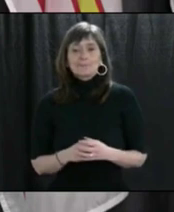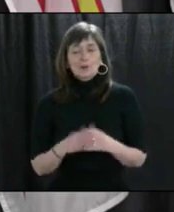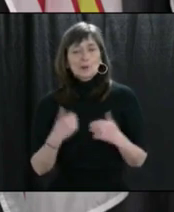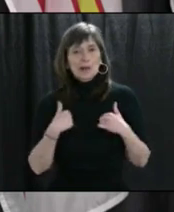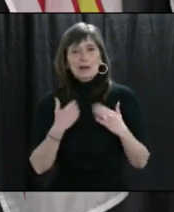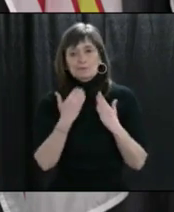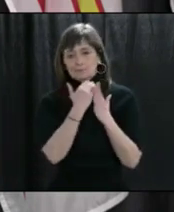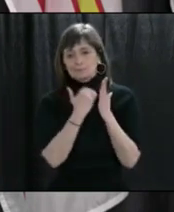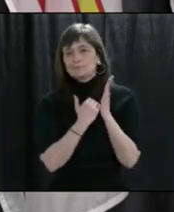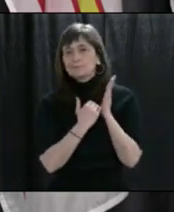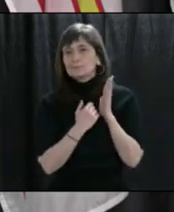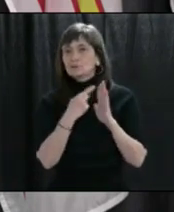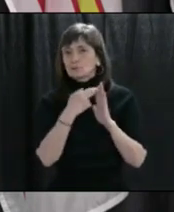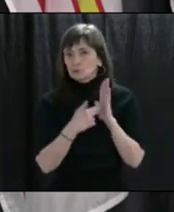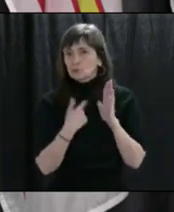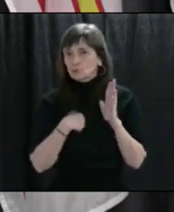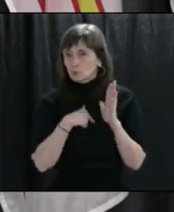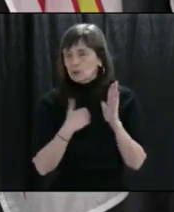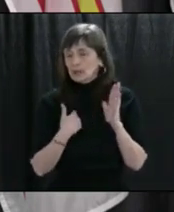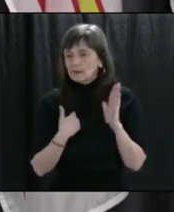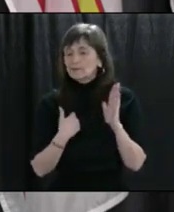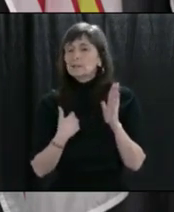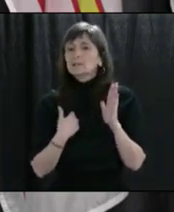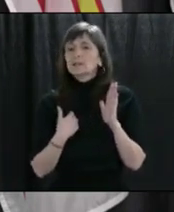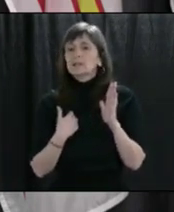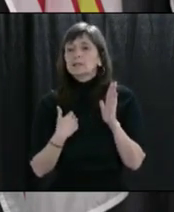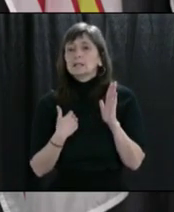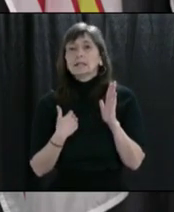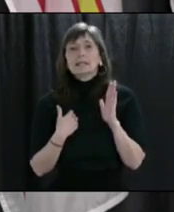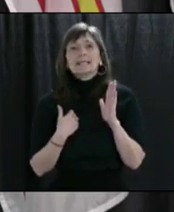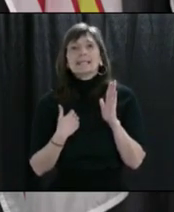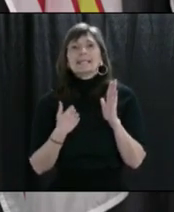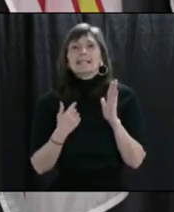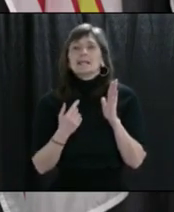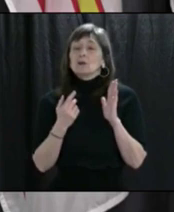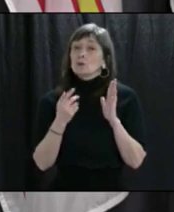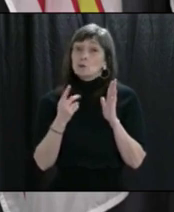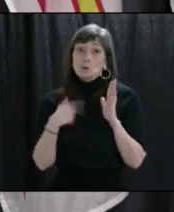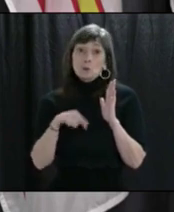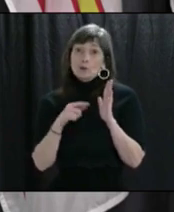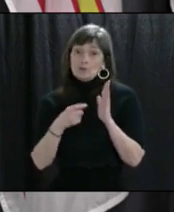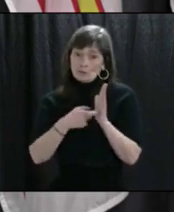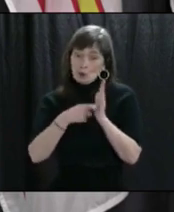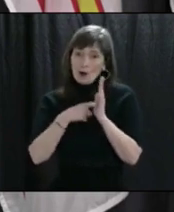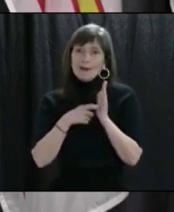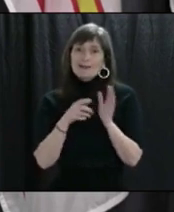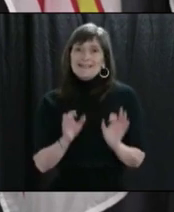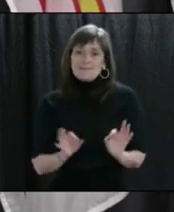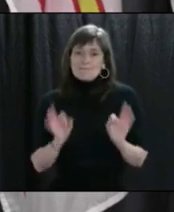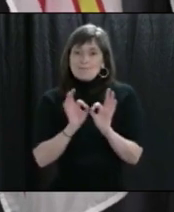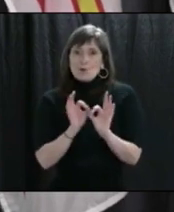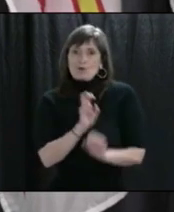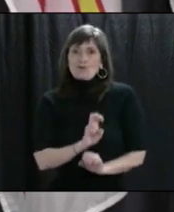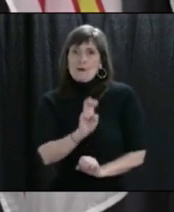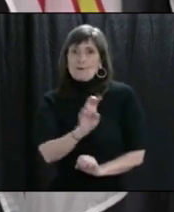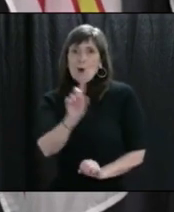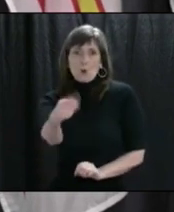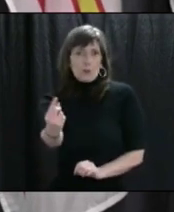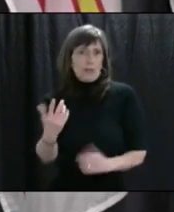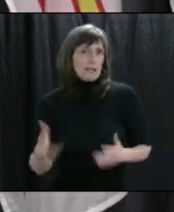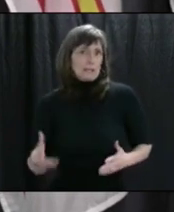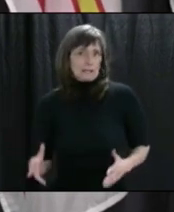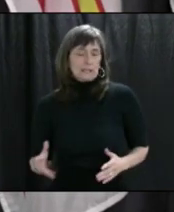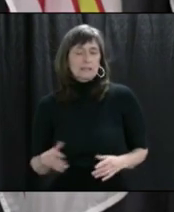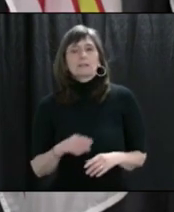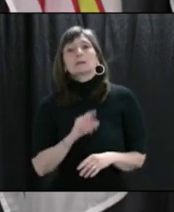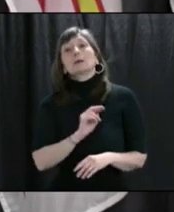put in place. And once again today, you know, stressing the need for essential travel only. From the IOC and the mining, we